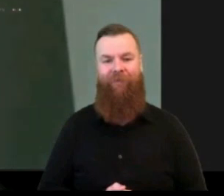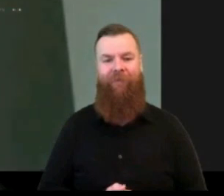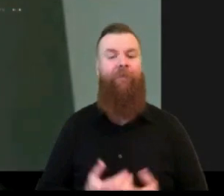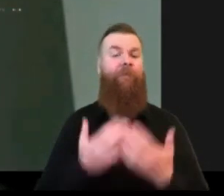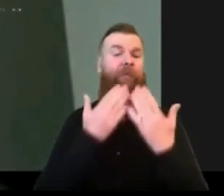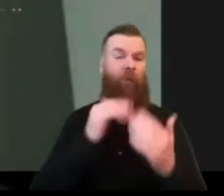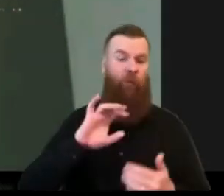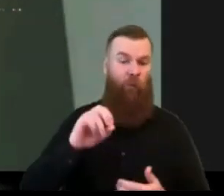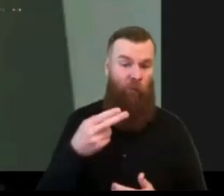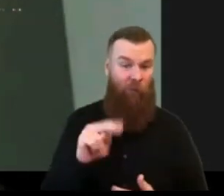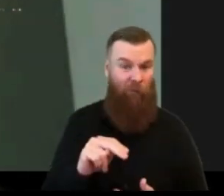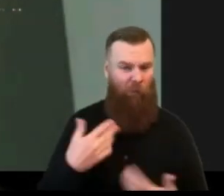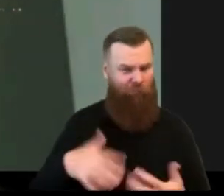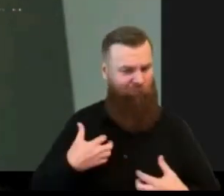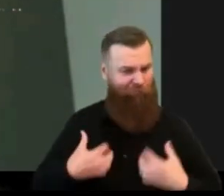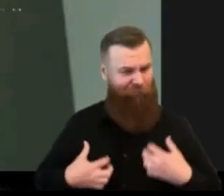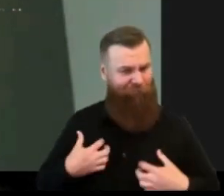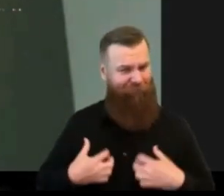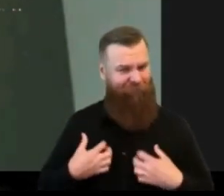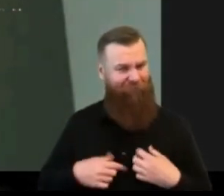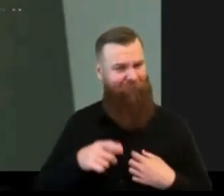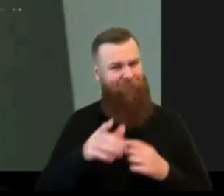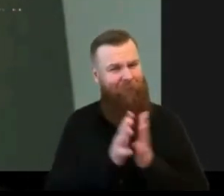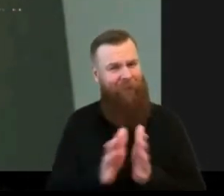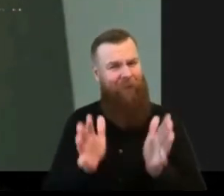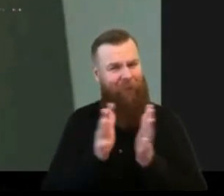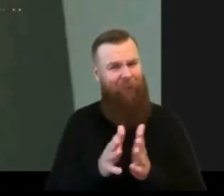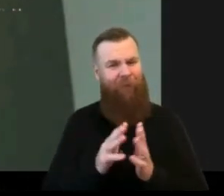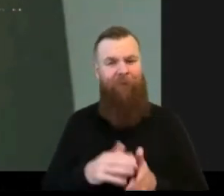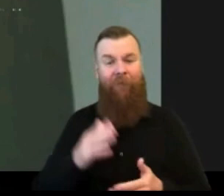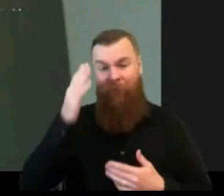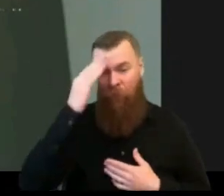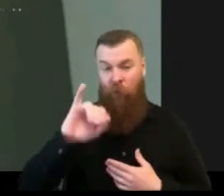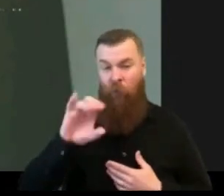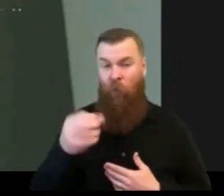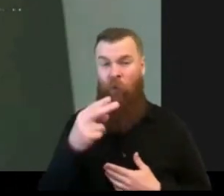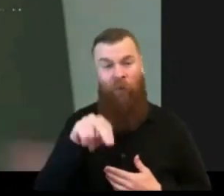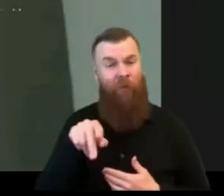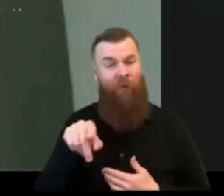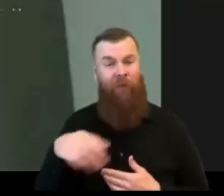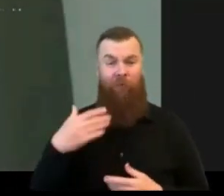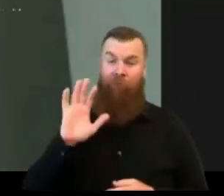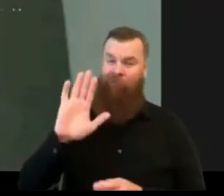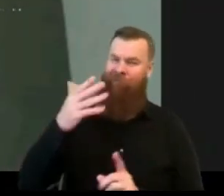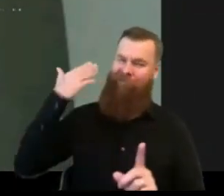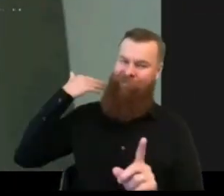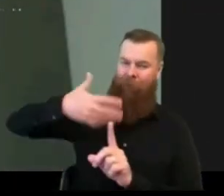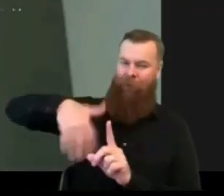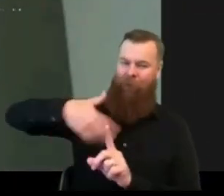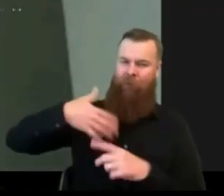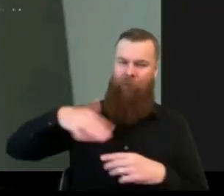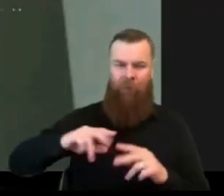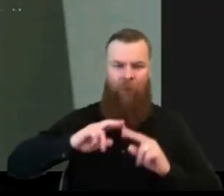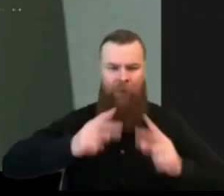because john has more of a response background whereas marilena has more of a risk reduction they can see some of the same